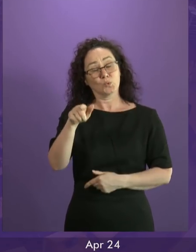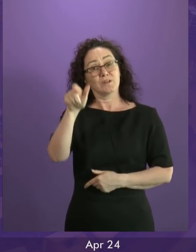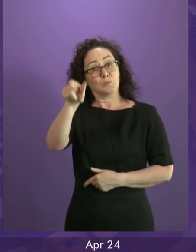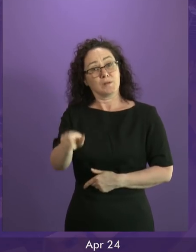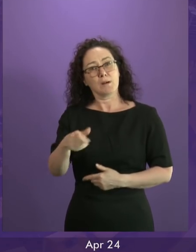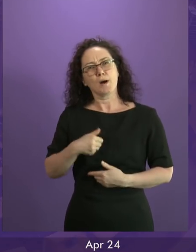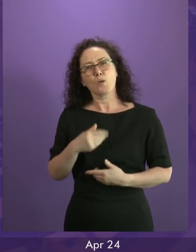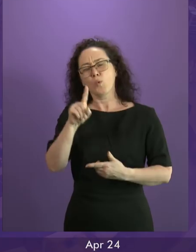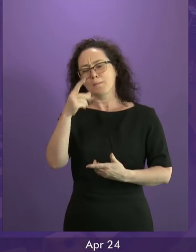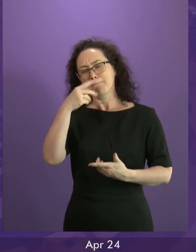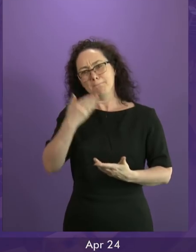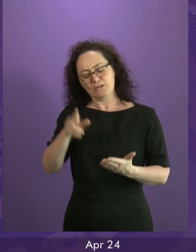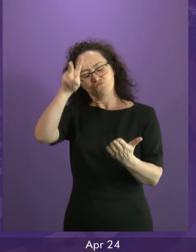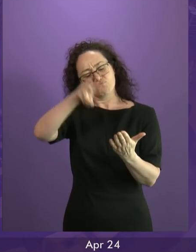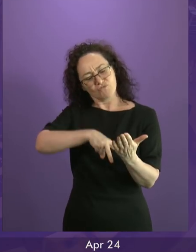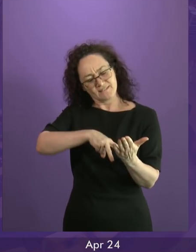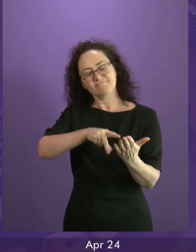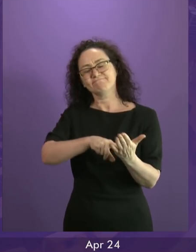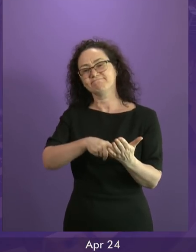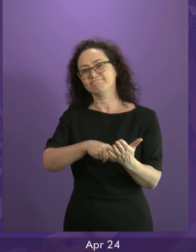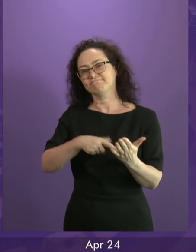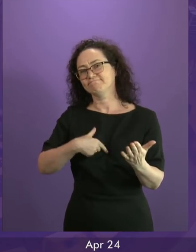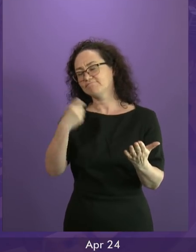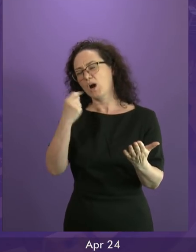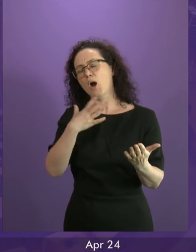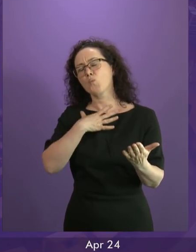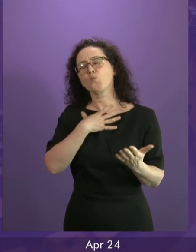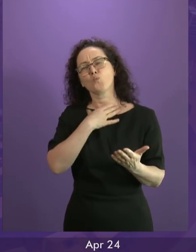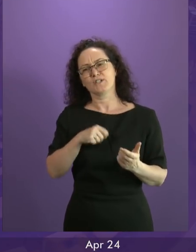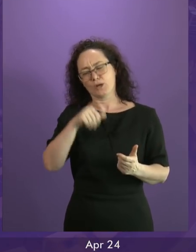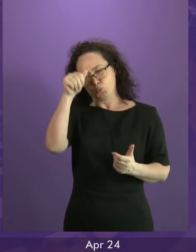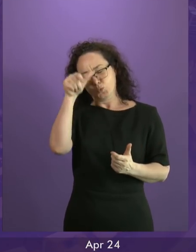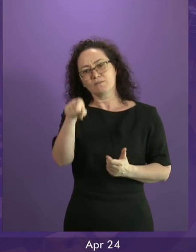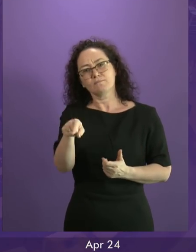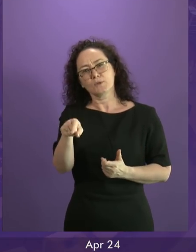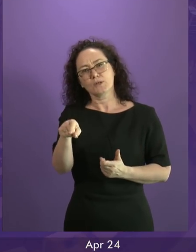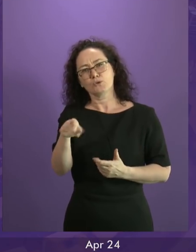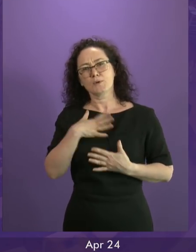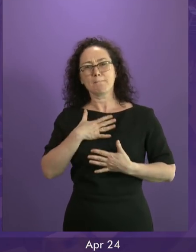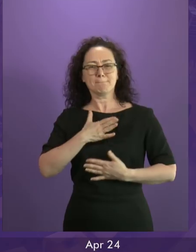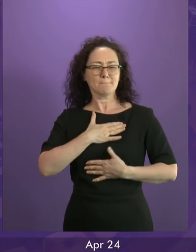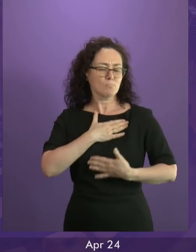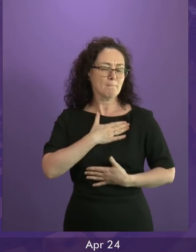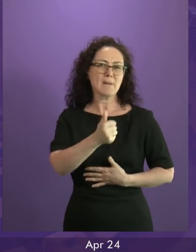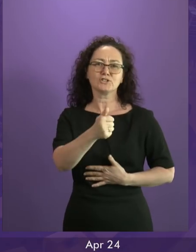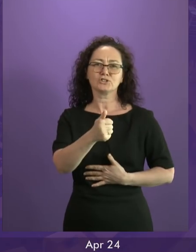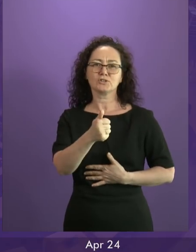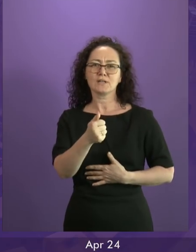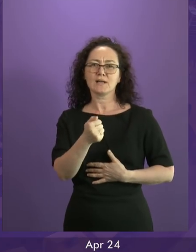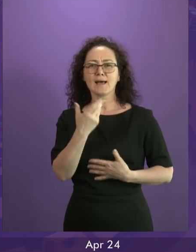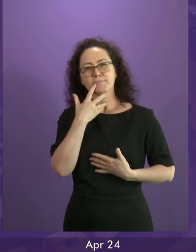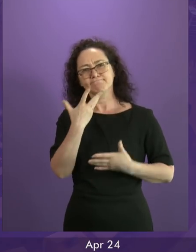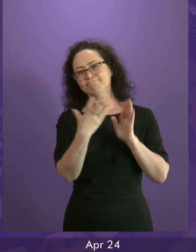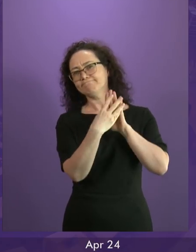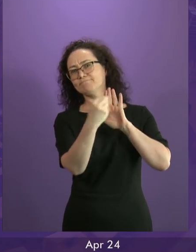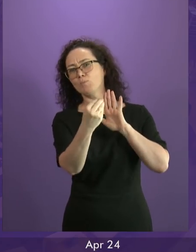and about her makes me wish I had. Talented, passionate, courageous she was a symbol of hope for Northern Ireland's future.